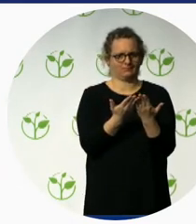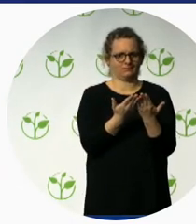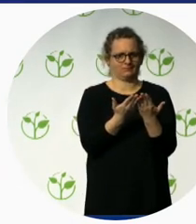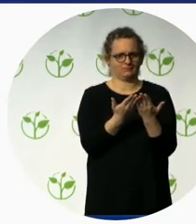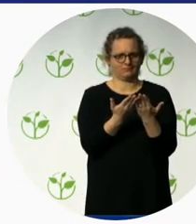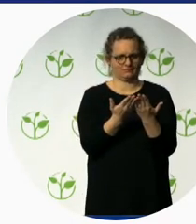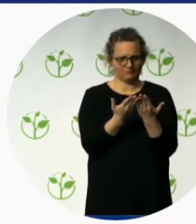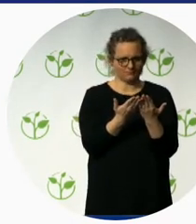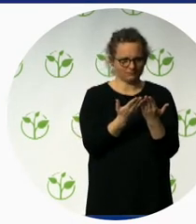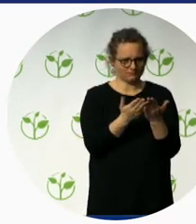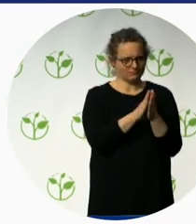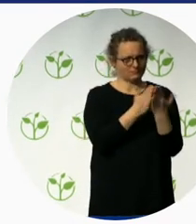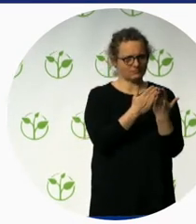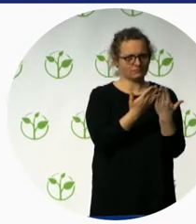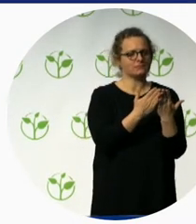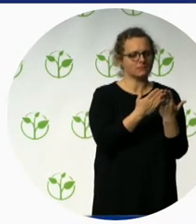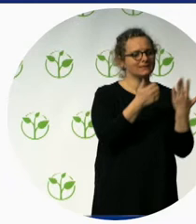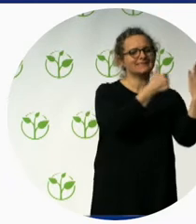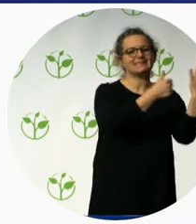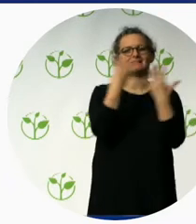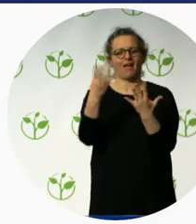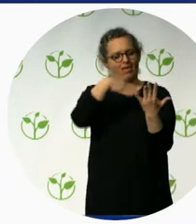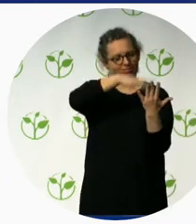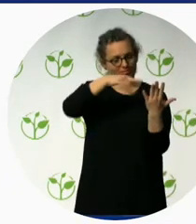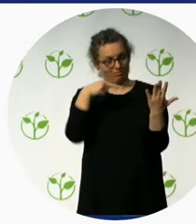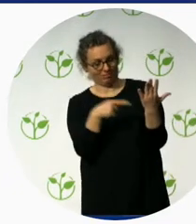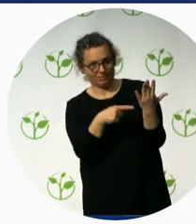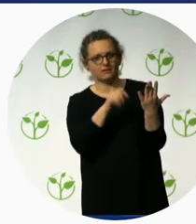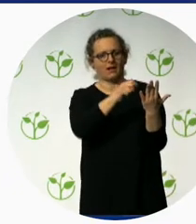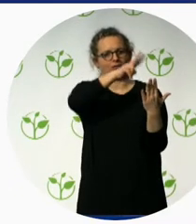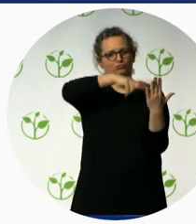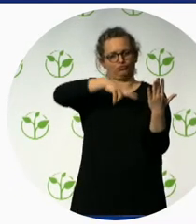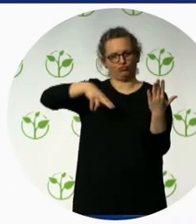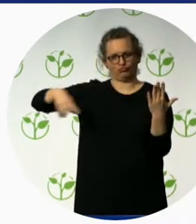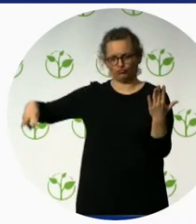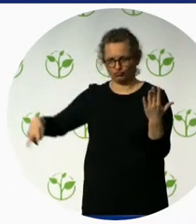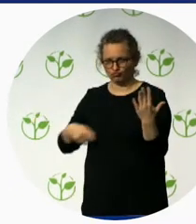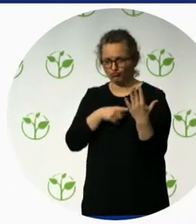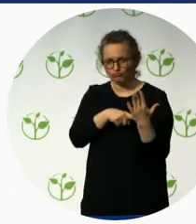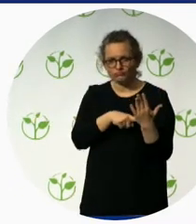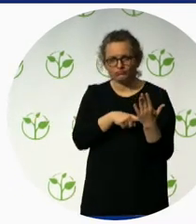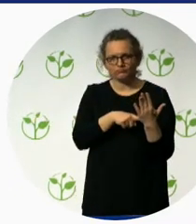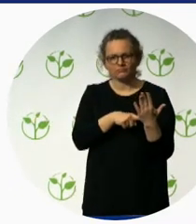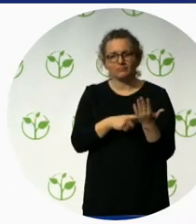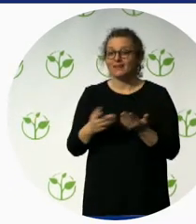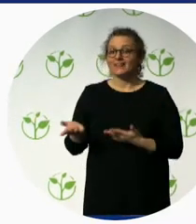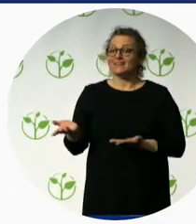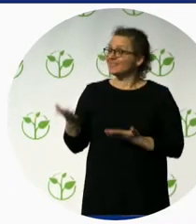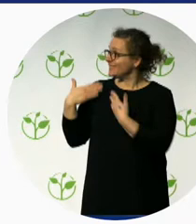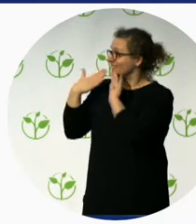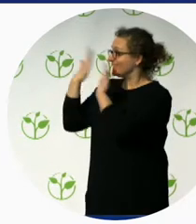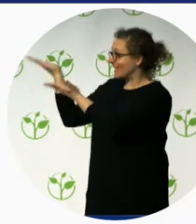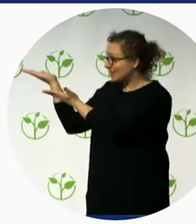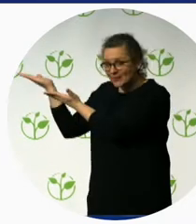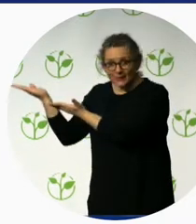Thank you, Ivel, and thank you, Zero Project, for inviting us today and